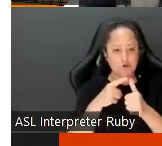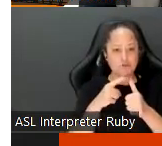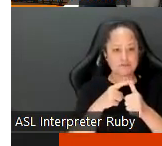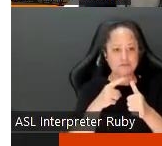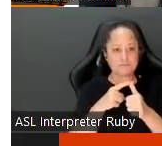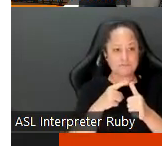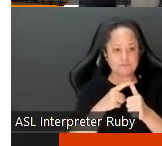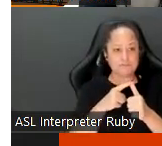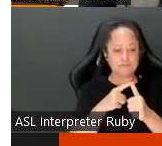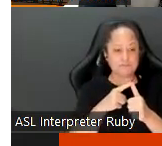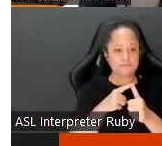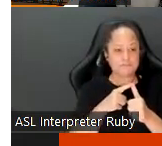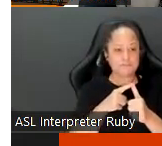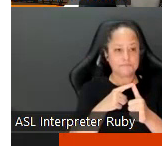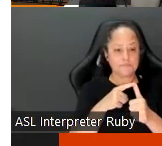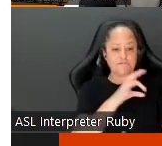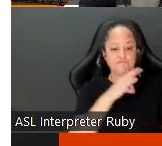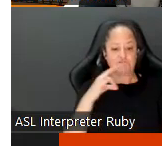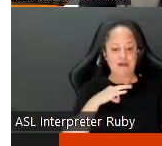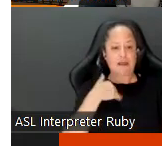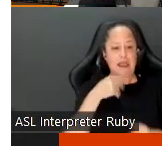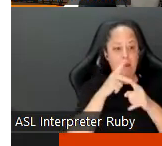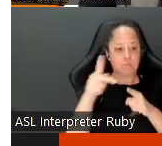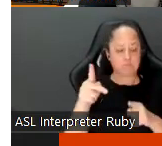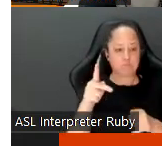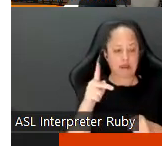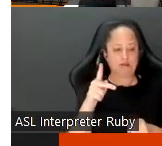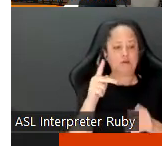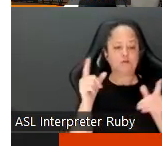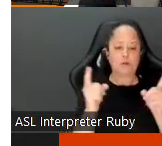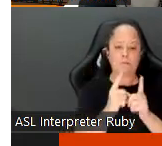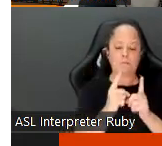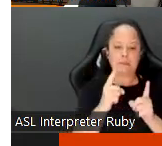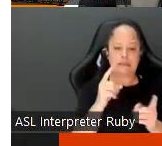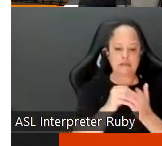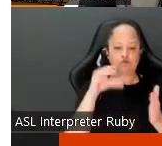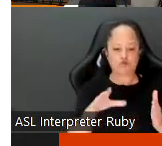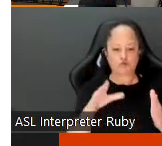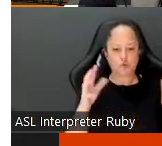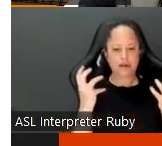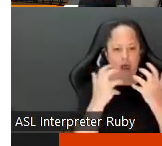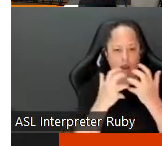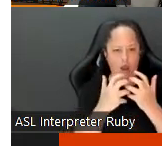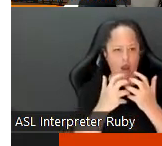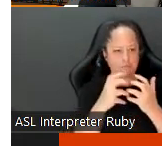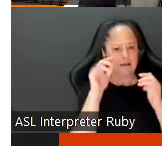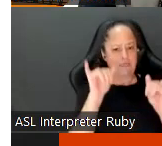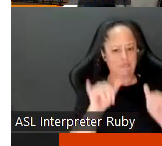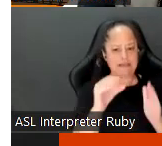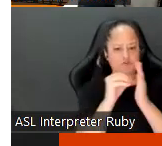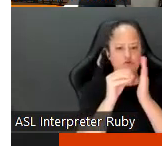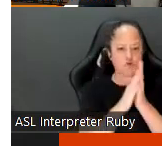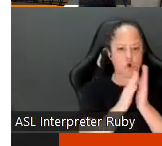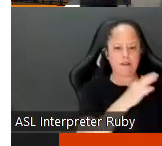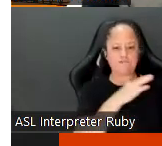um is that faculty have the professional obligation to meet student accommodations that have through that have been noted in the